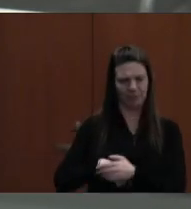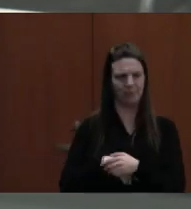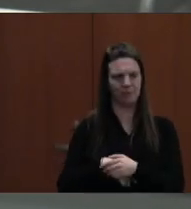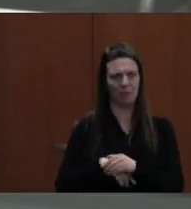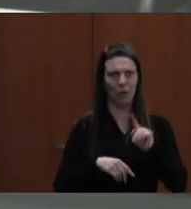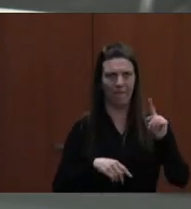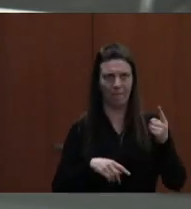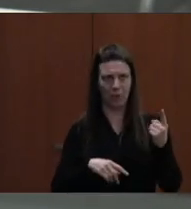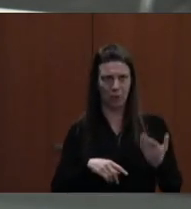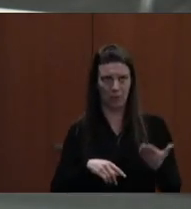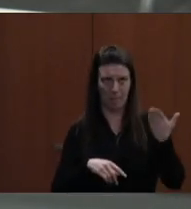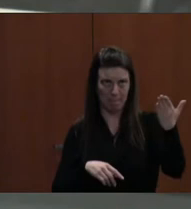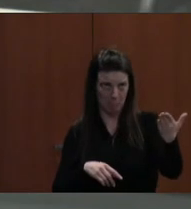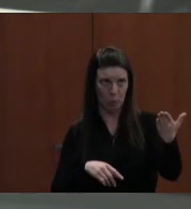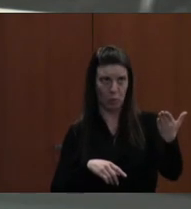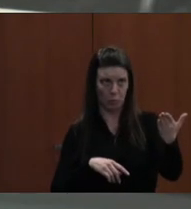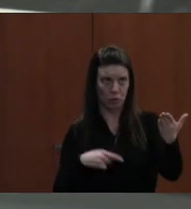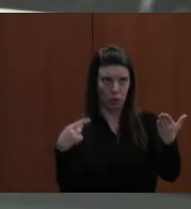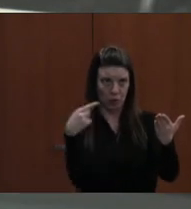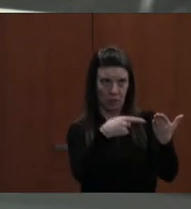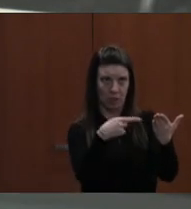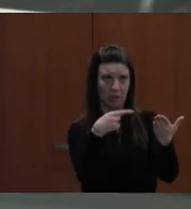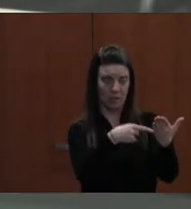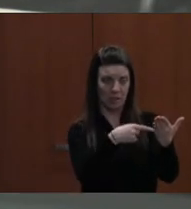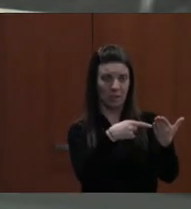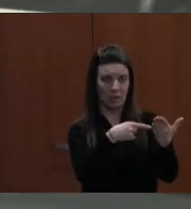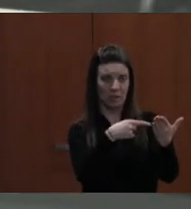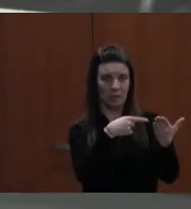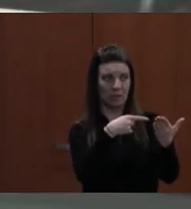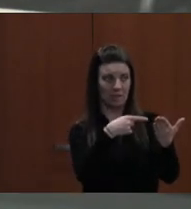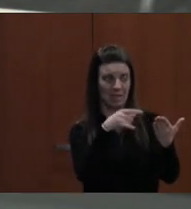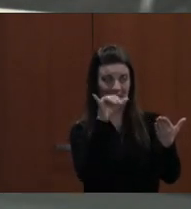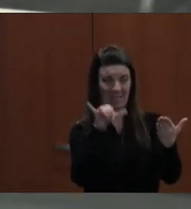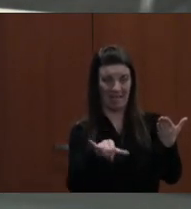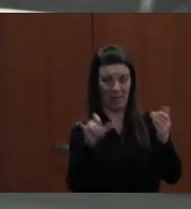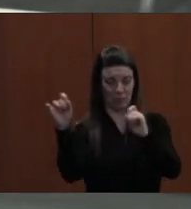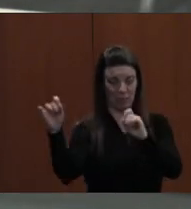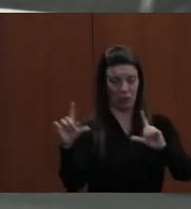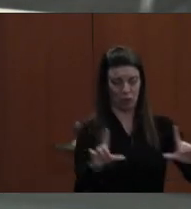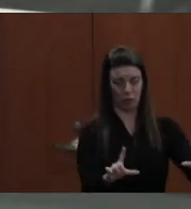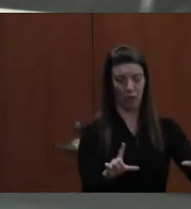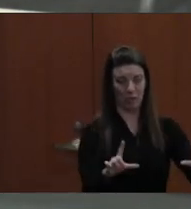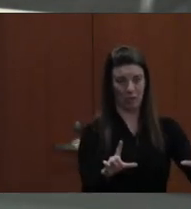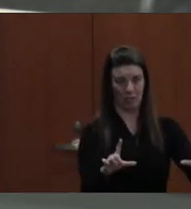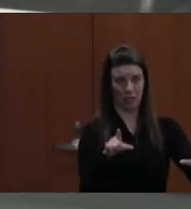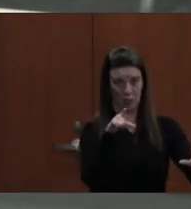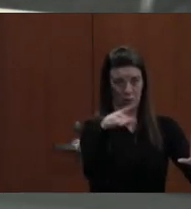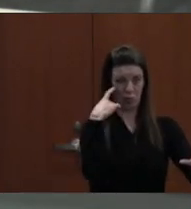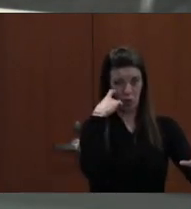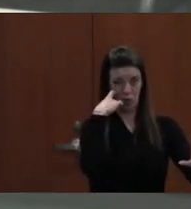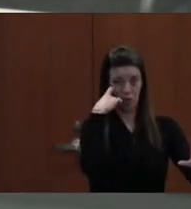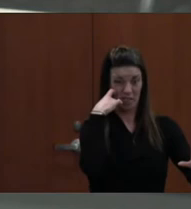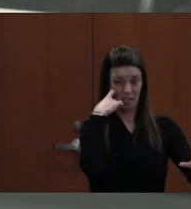THE FIRST MOTION THAT STAFF PRESENTED WAS ON THE SCREEN, WHICH WAS THE ONE YOU JUST DID,